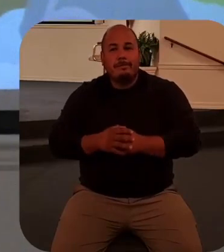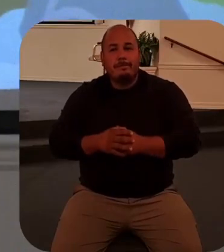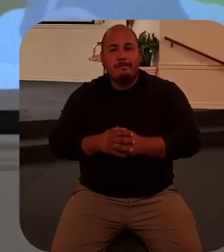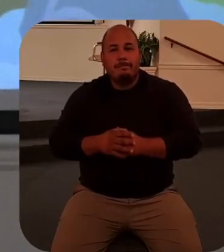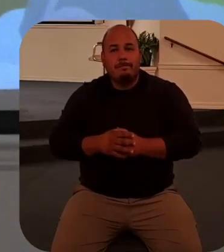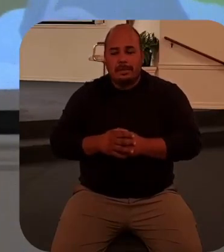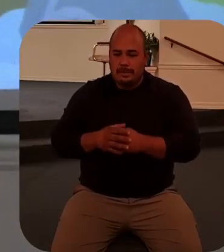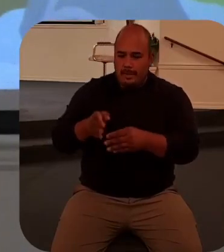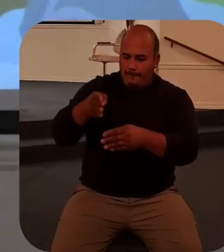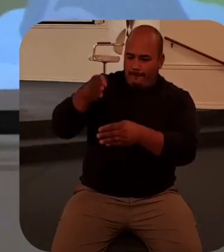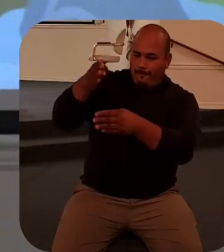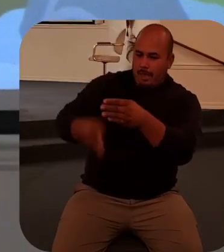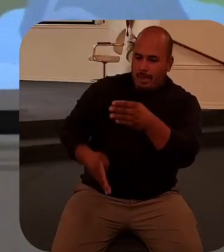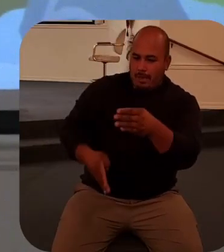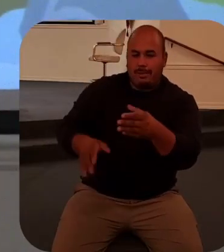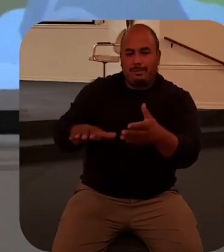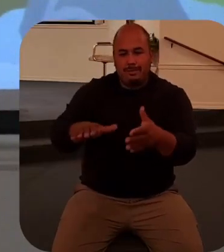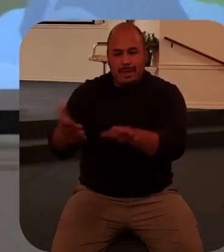crushes our hearts